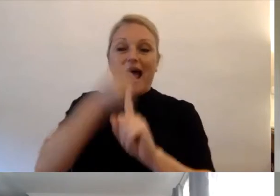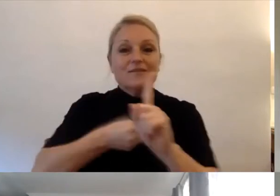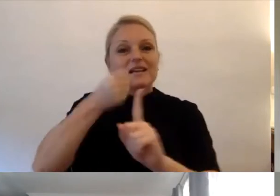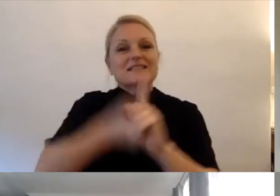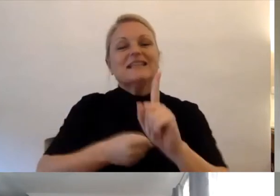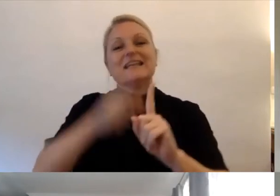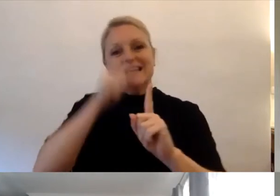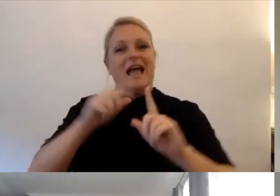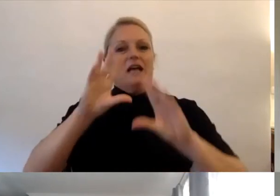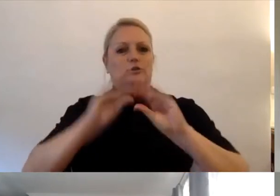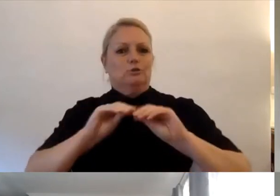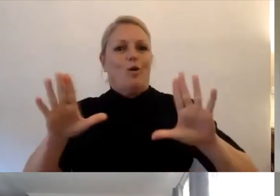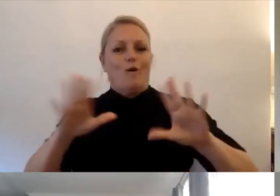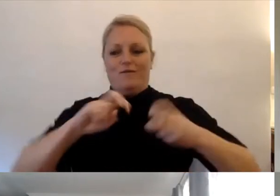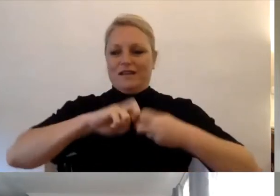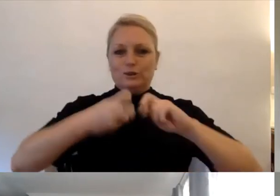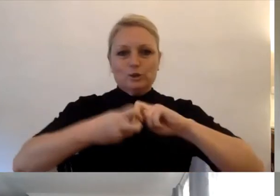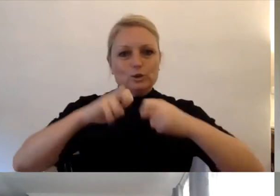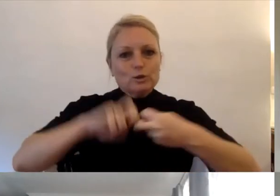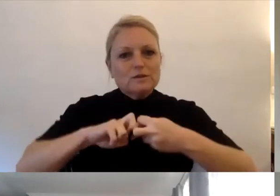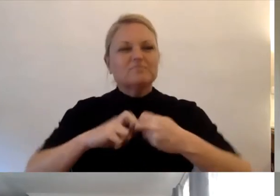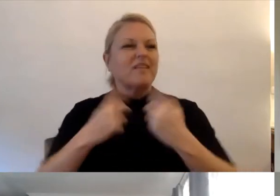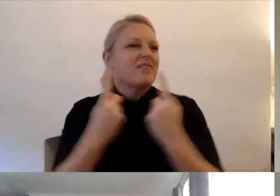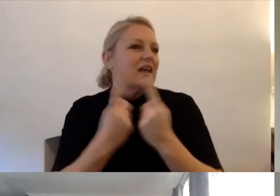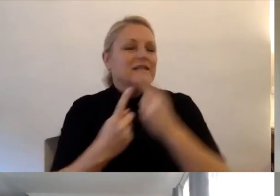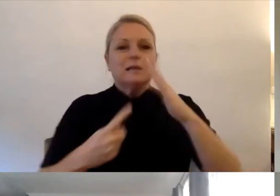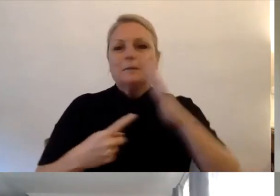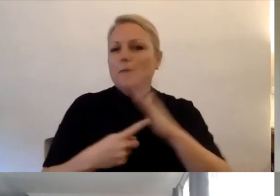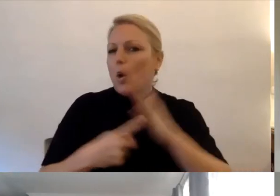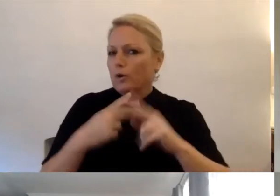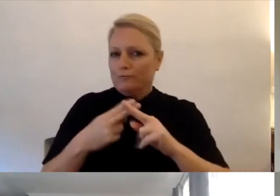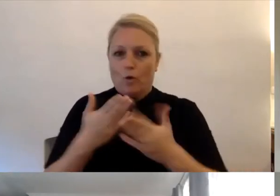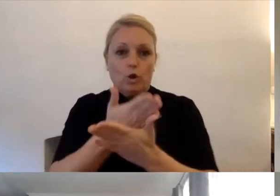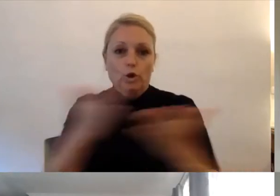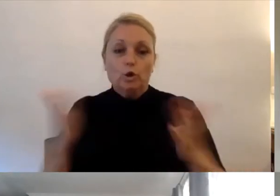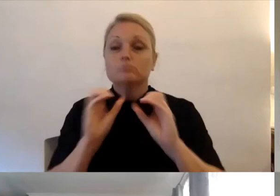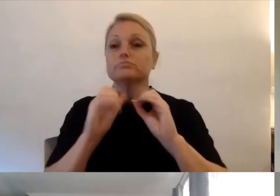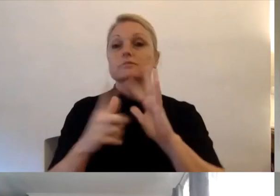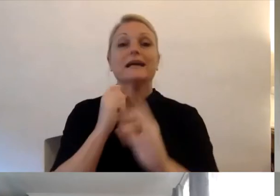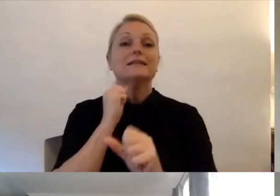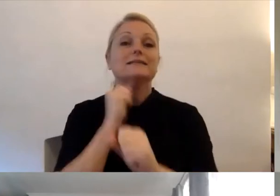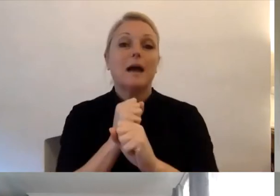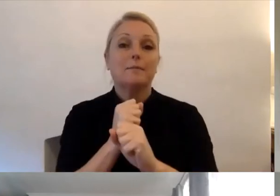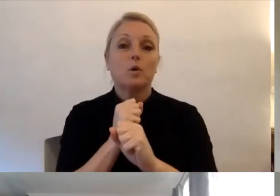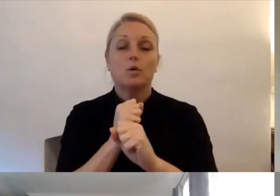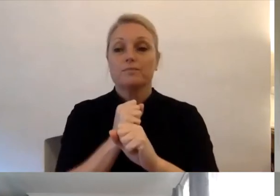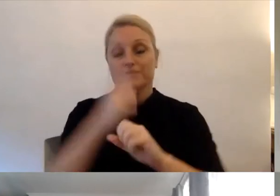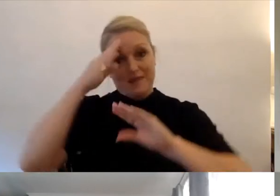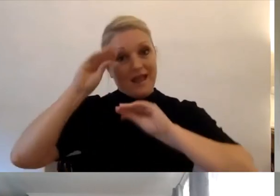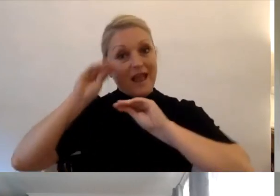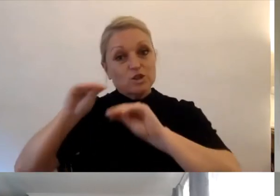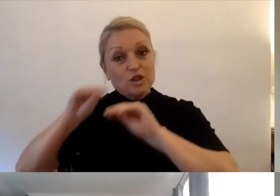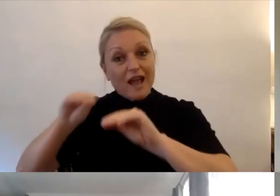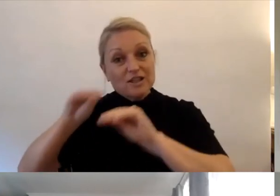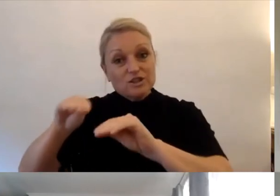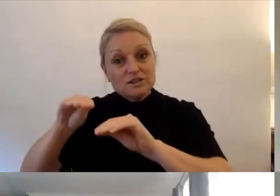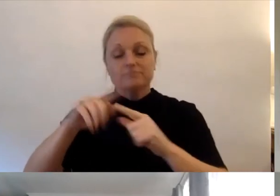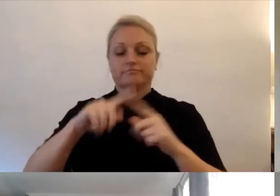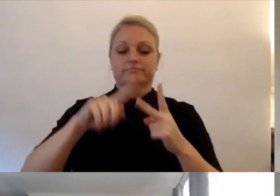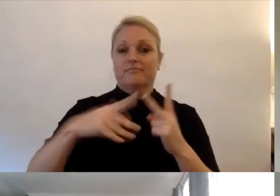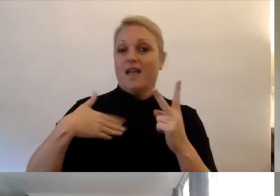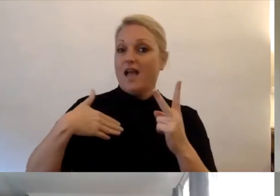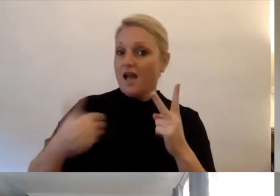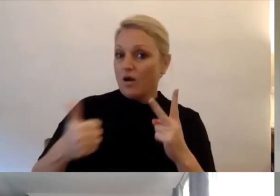important to you. Some examples of things that we've done in the past is matters relating to education, health, discrimination